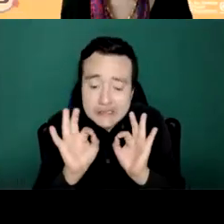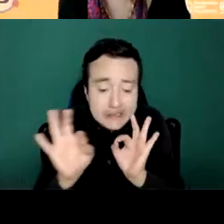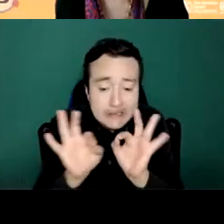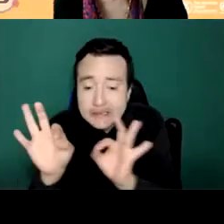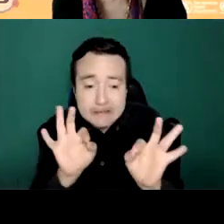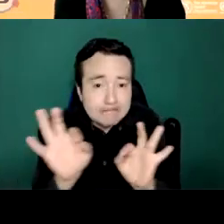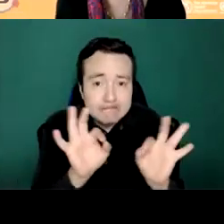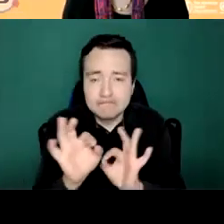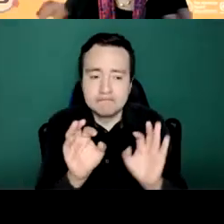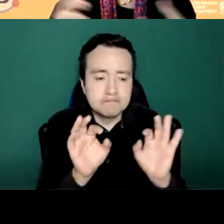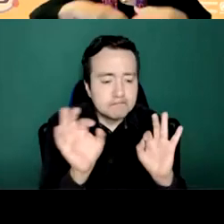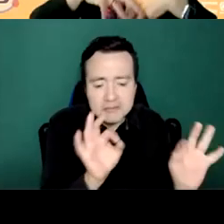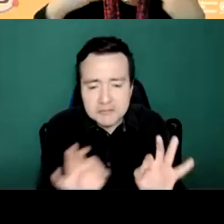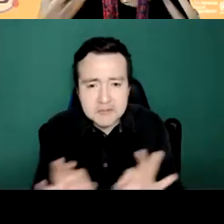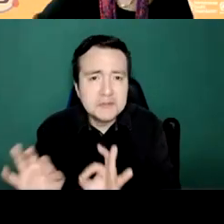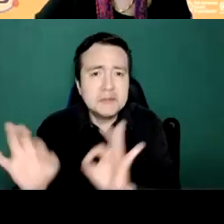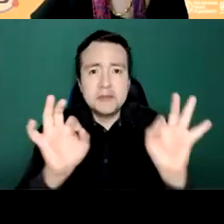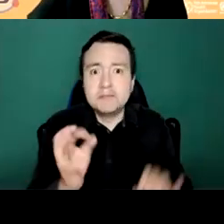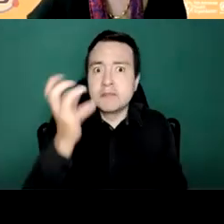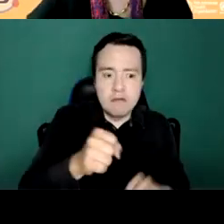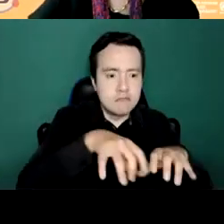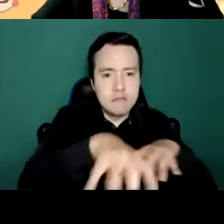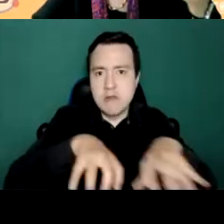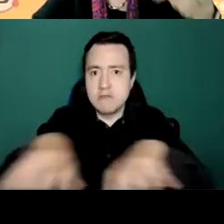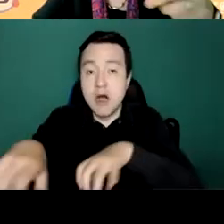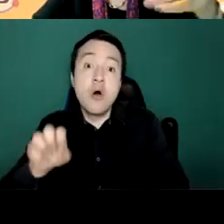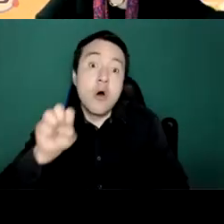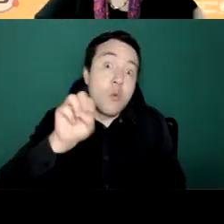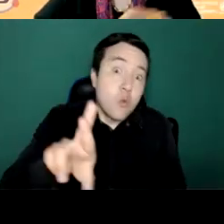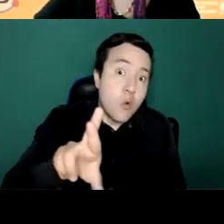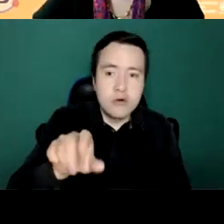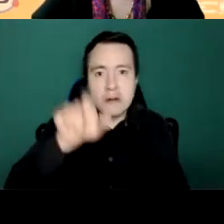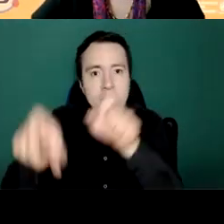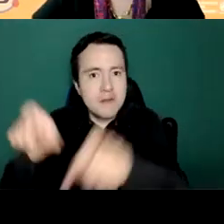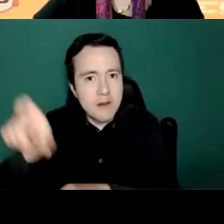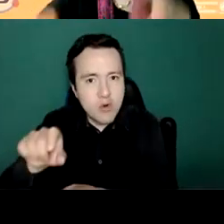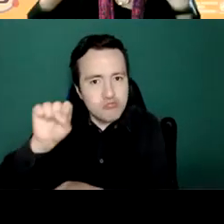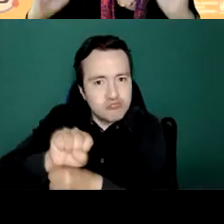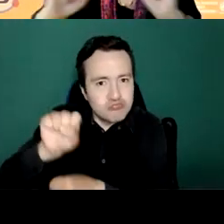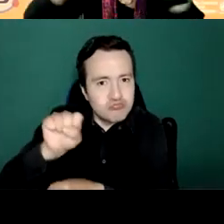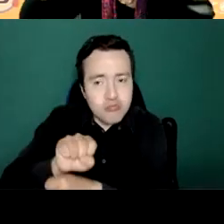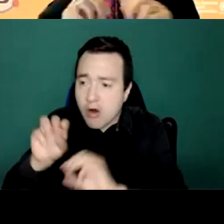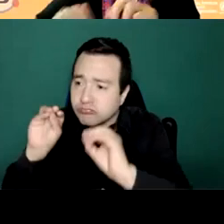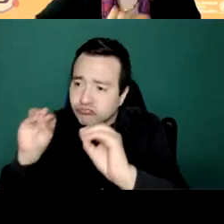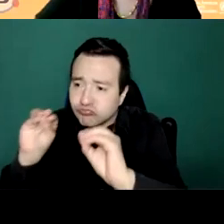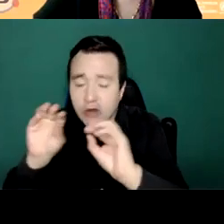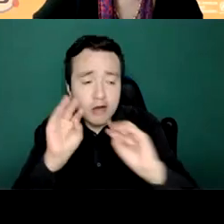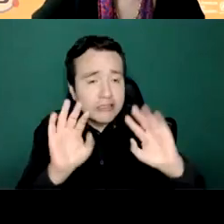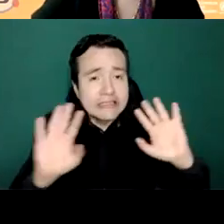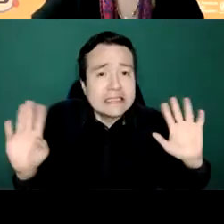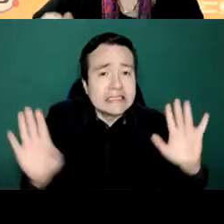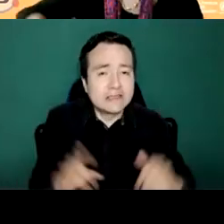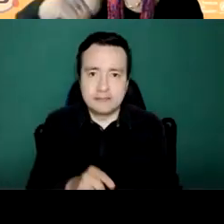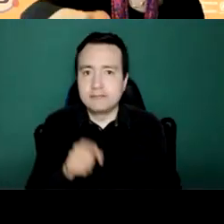but it is also a matter of reorganizing existing record resources and